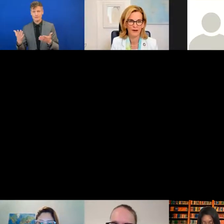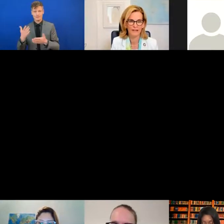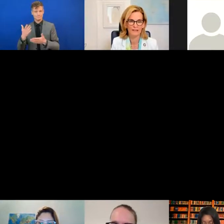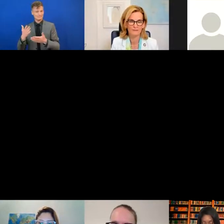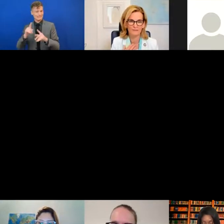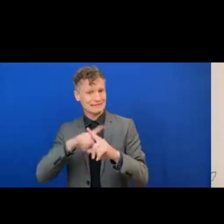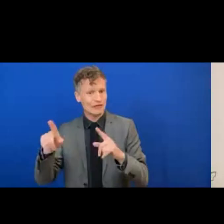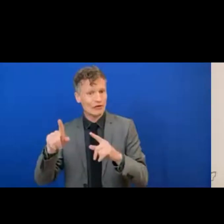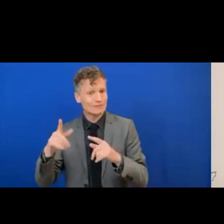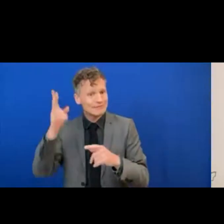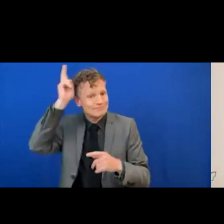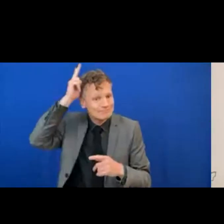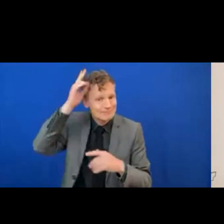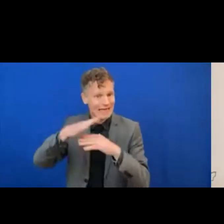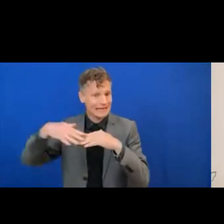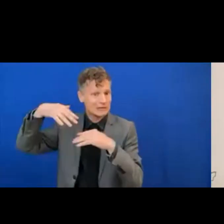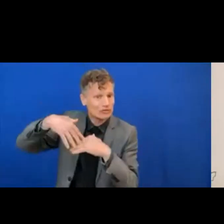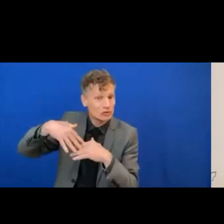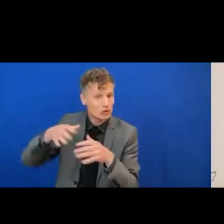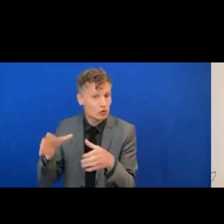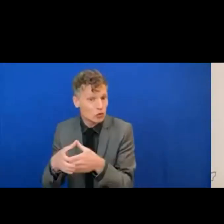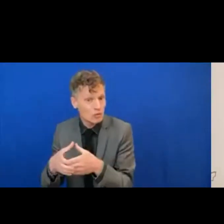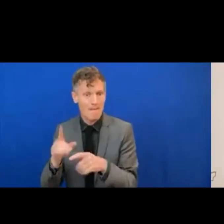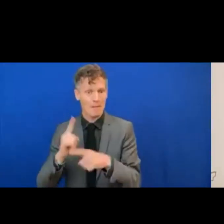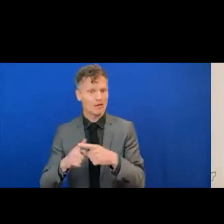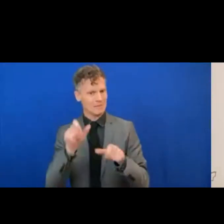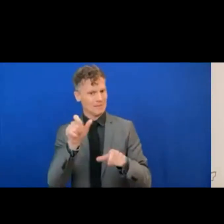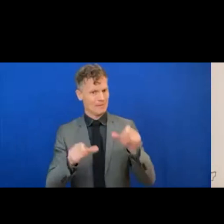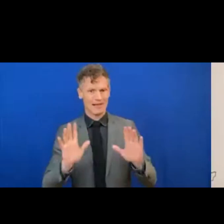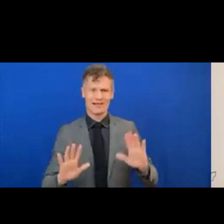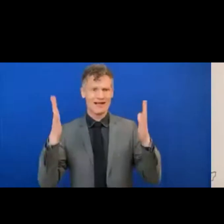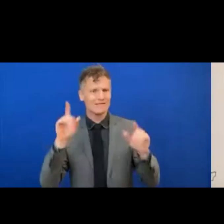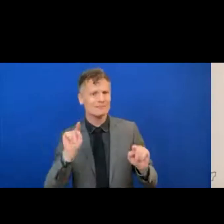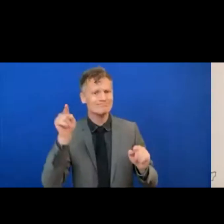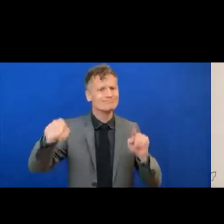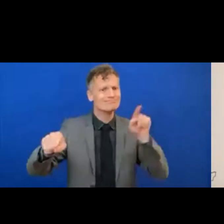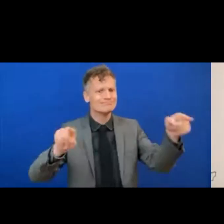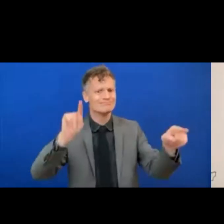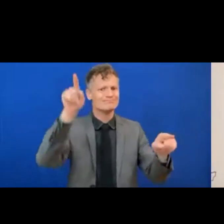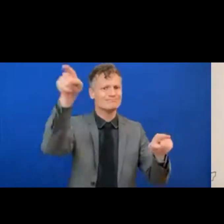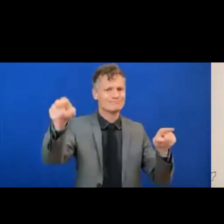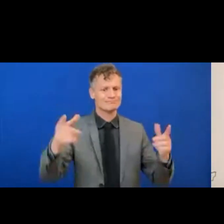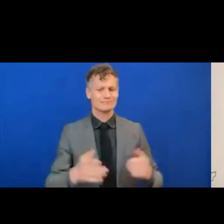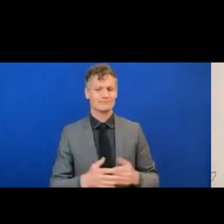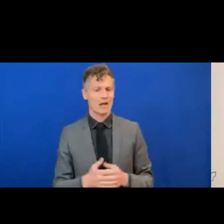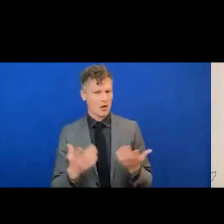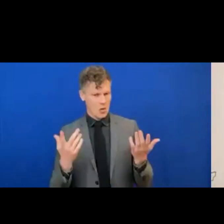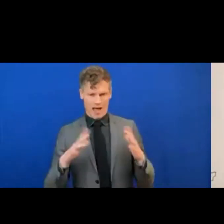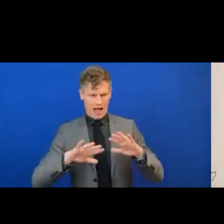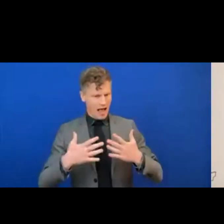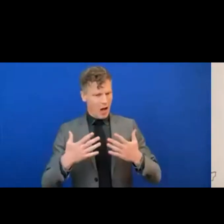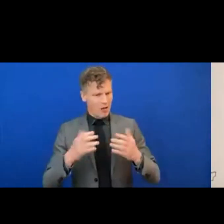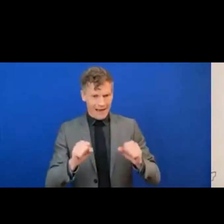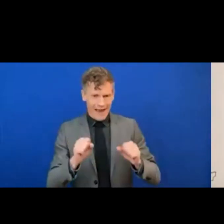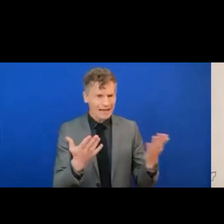remote areas. So, what concrete actions are needed to ensure inclusive, equal access, and